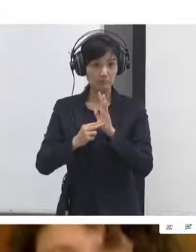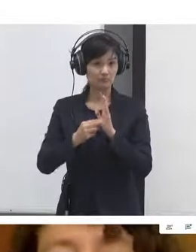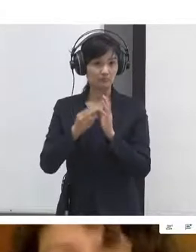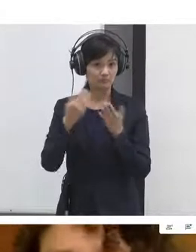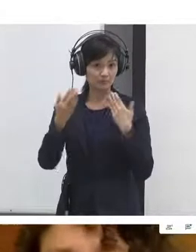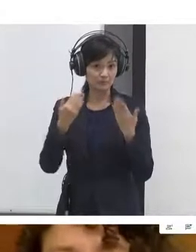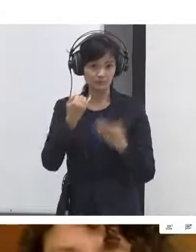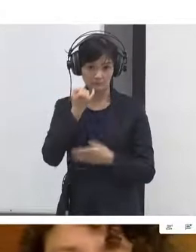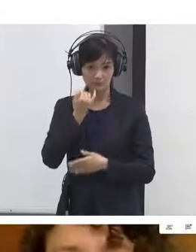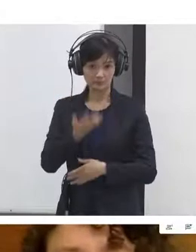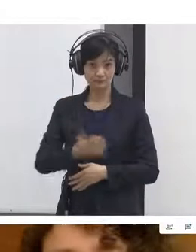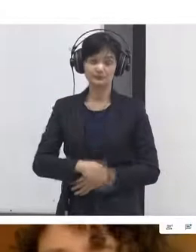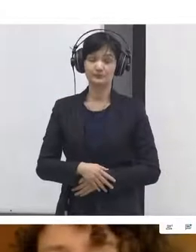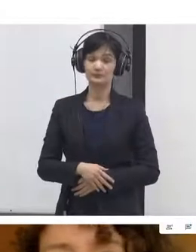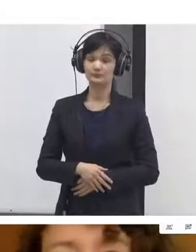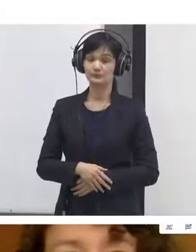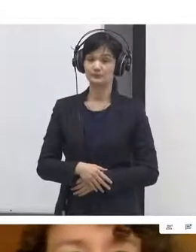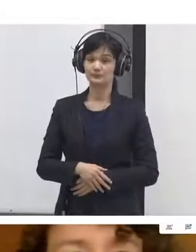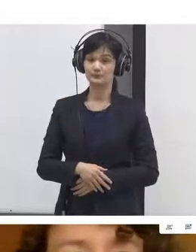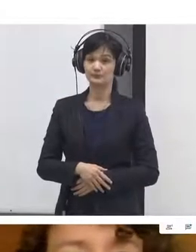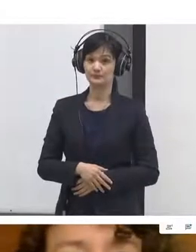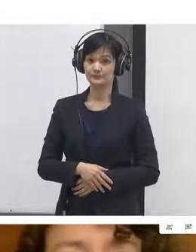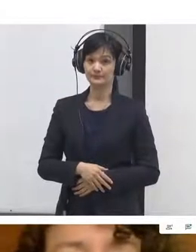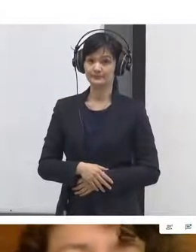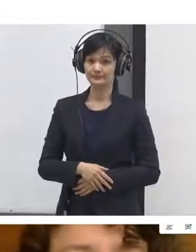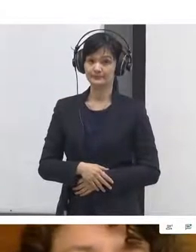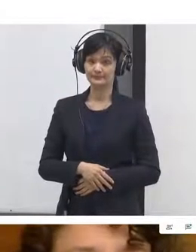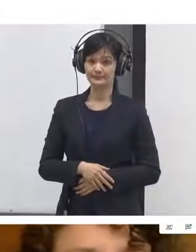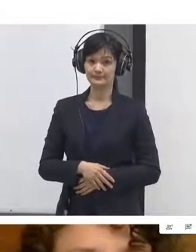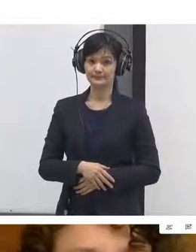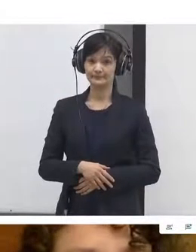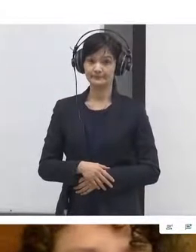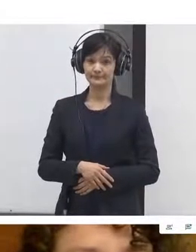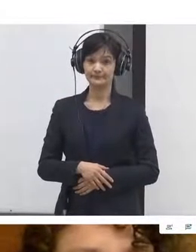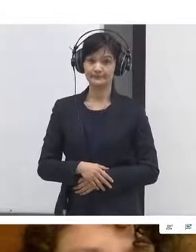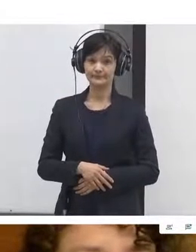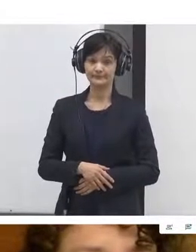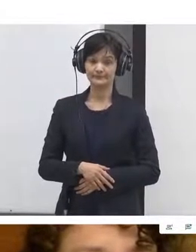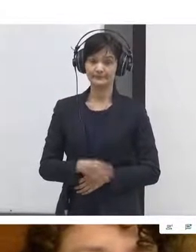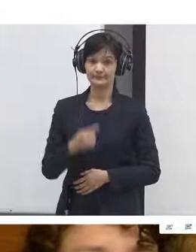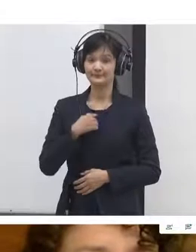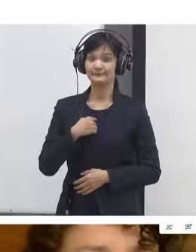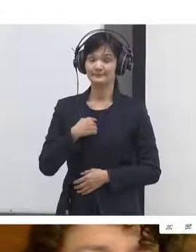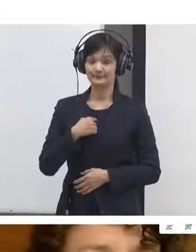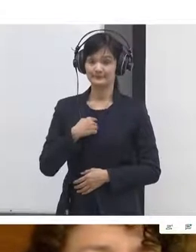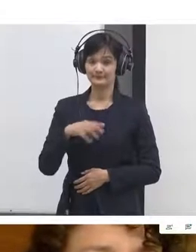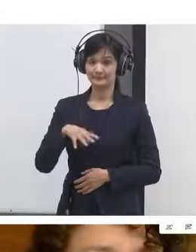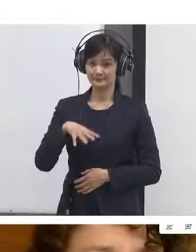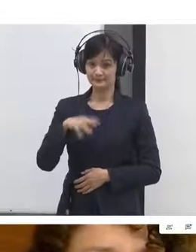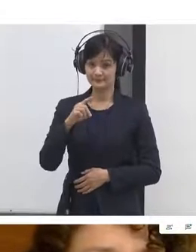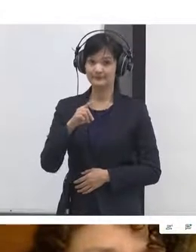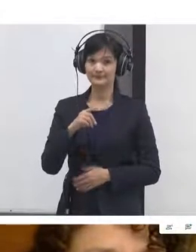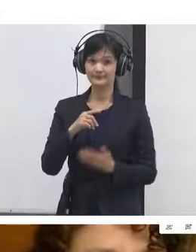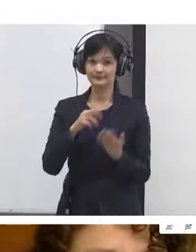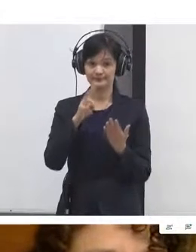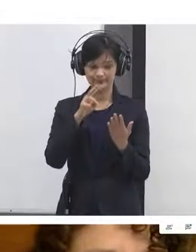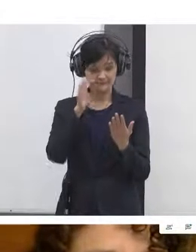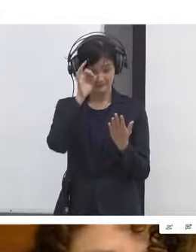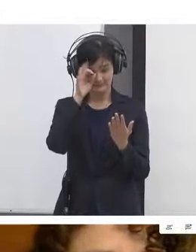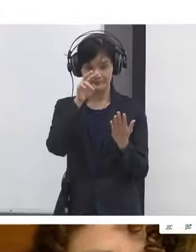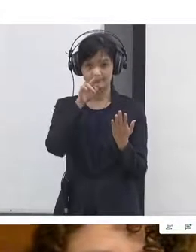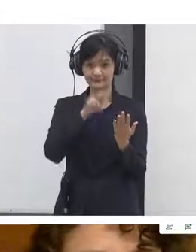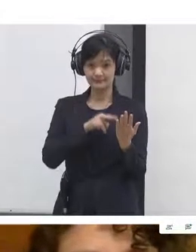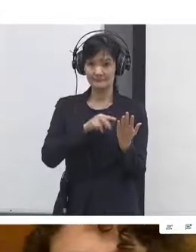okay great let me just check which slide that may have been was it